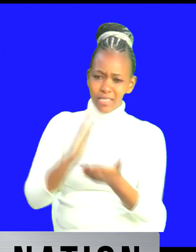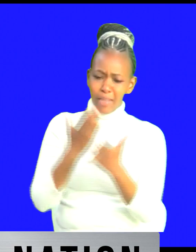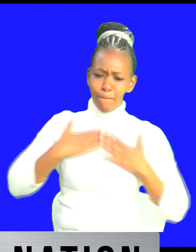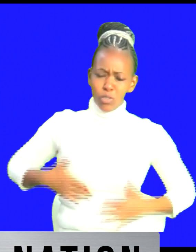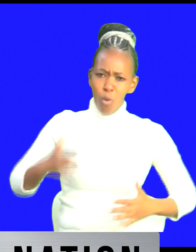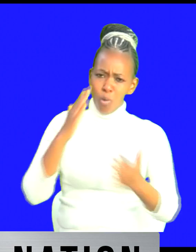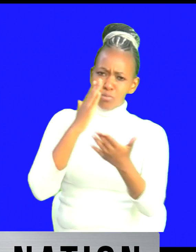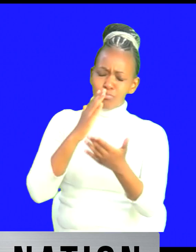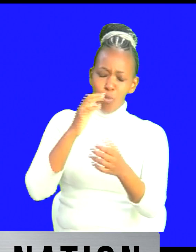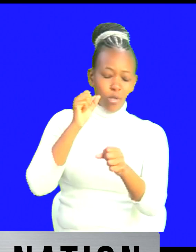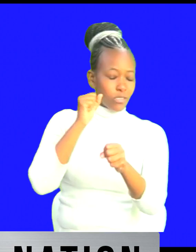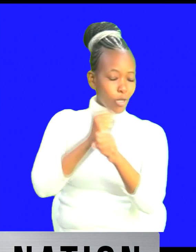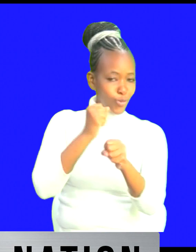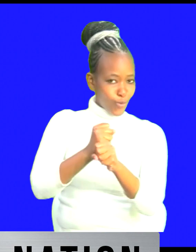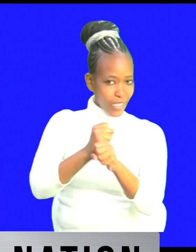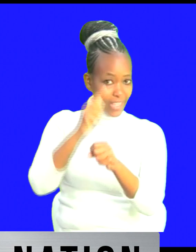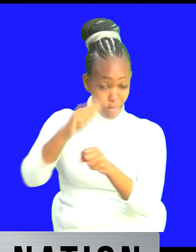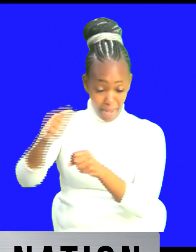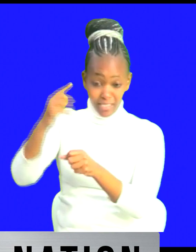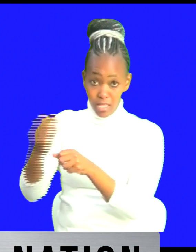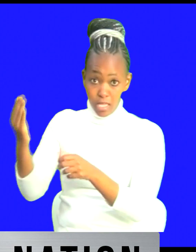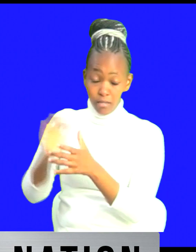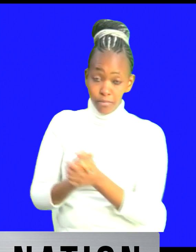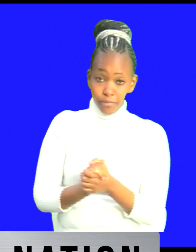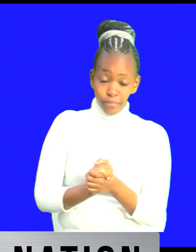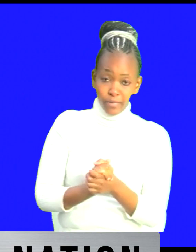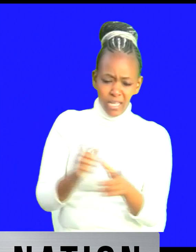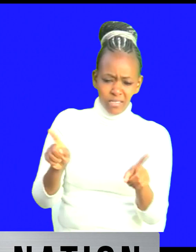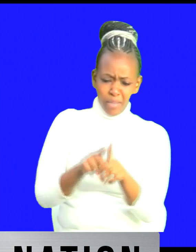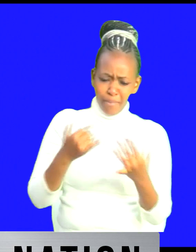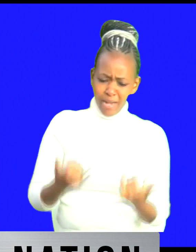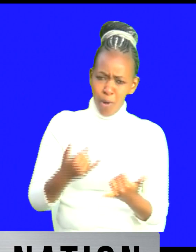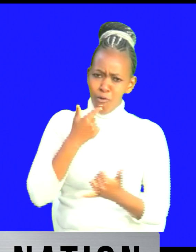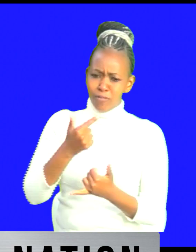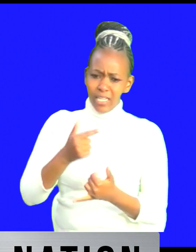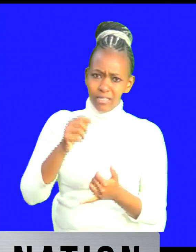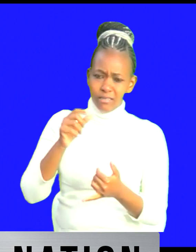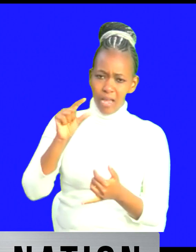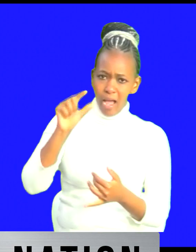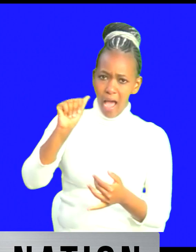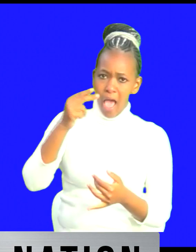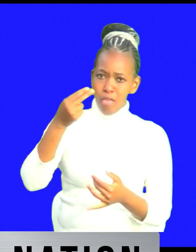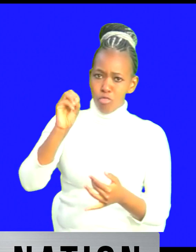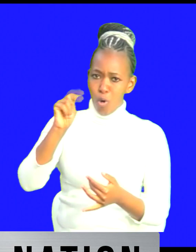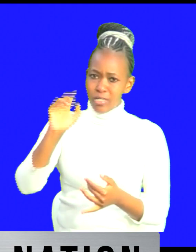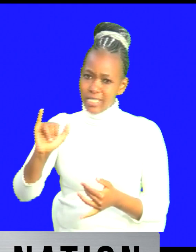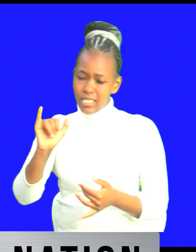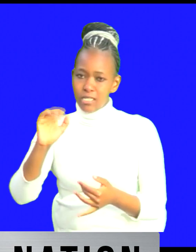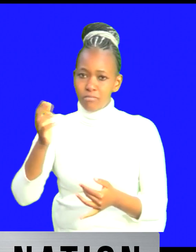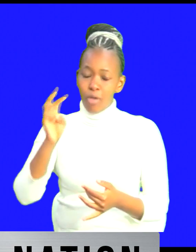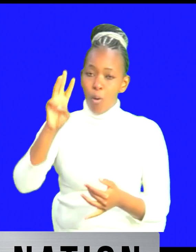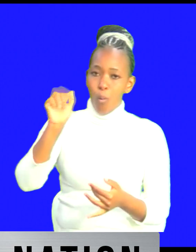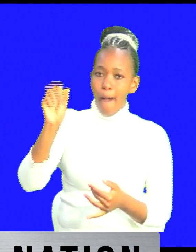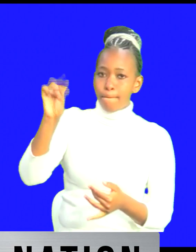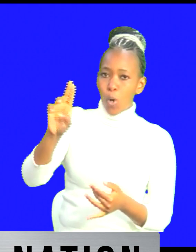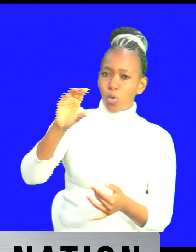we've basically said one uh gedoni wa mshomba has done the right thing yes kenyans and a number of mps from